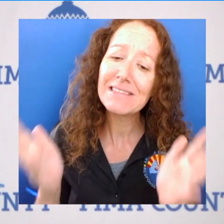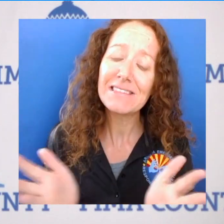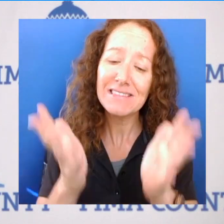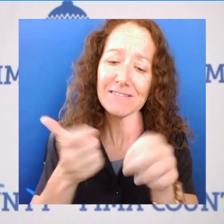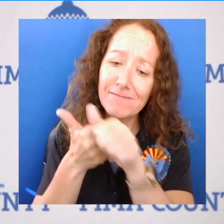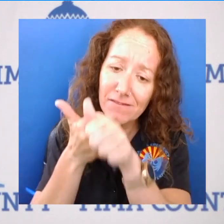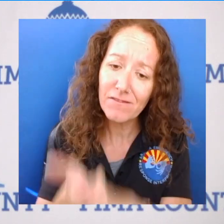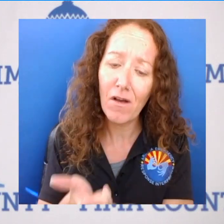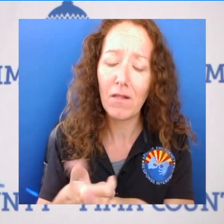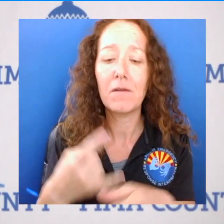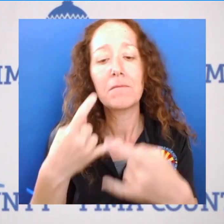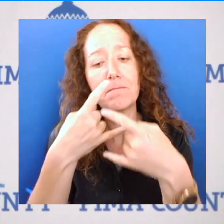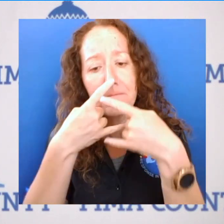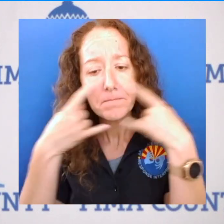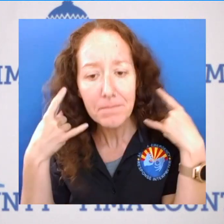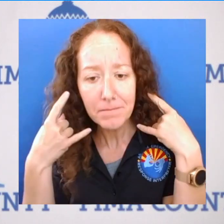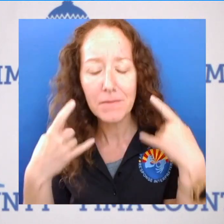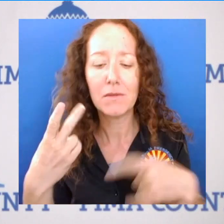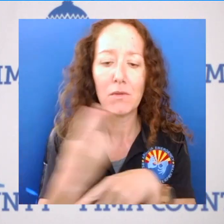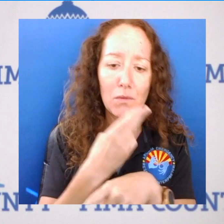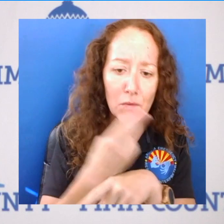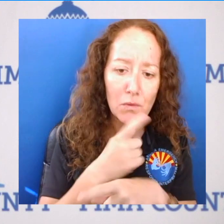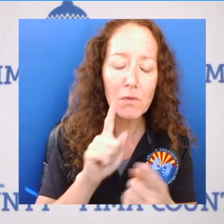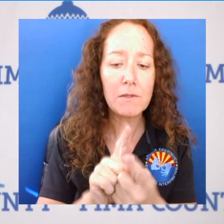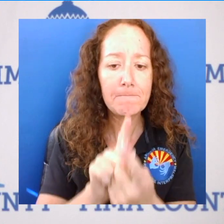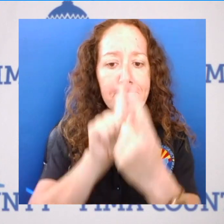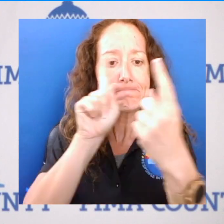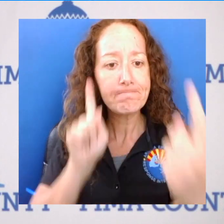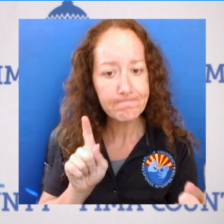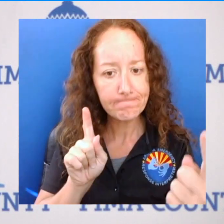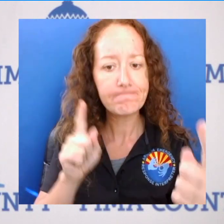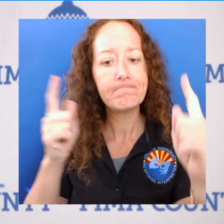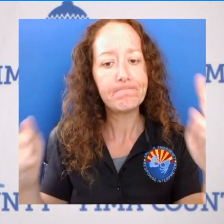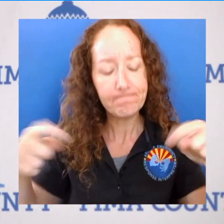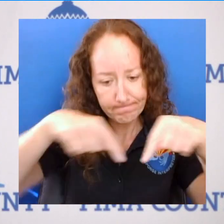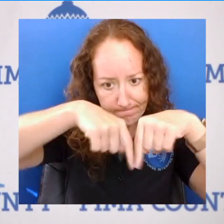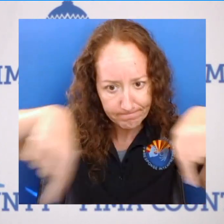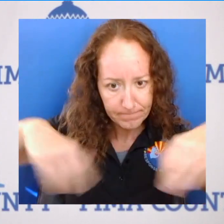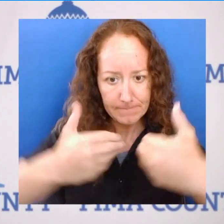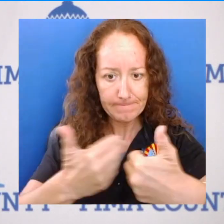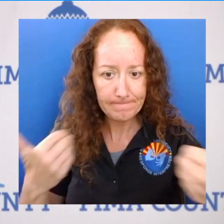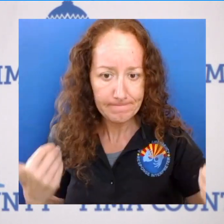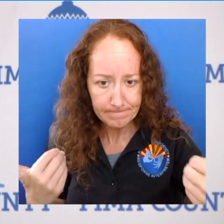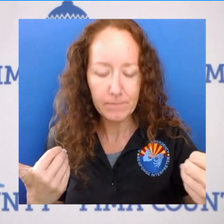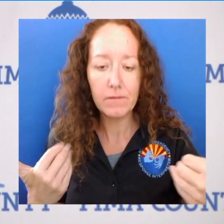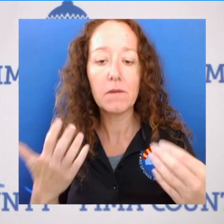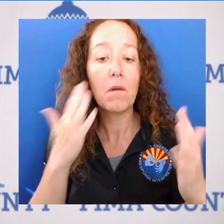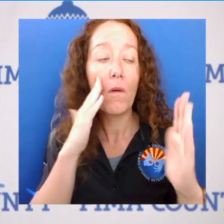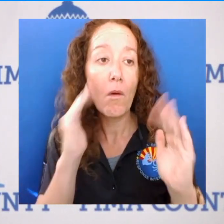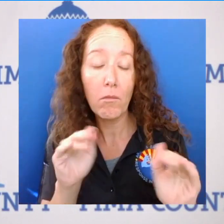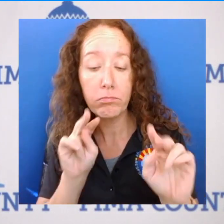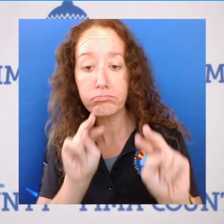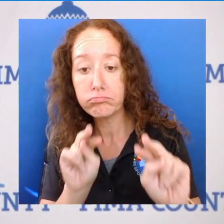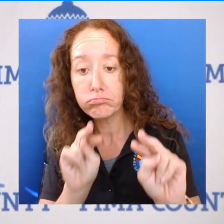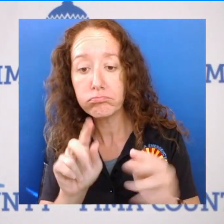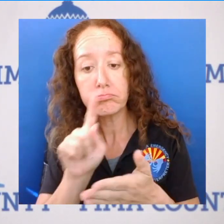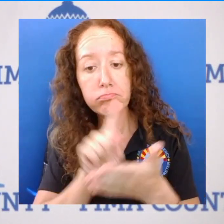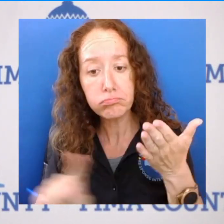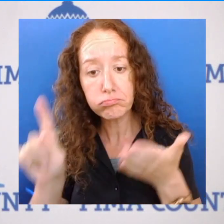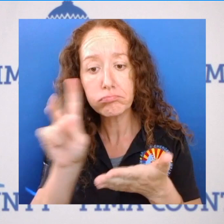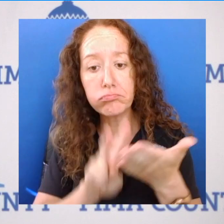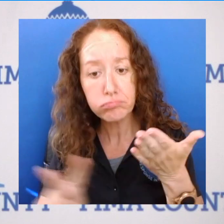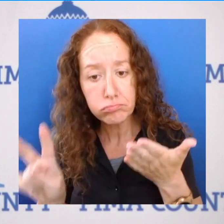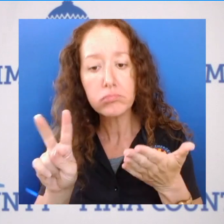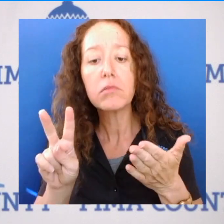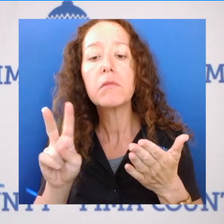socially distance so that within a few weeks, hopefully we will see positive impacts from this. This is Dr. Cullen bringing you your